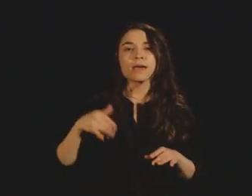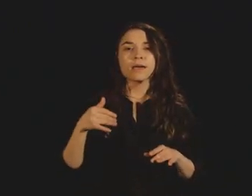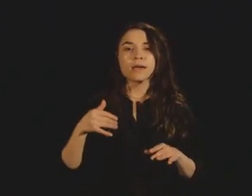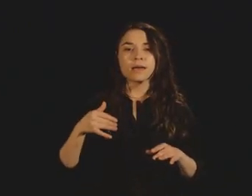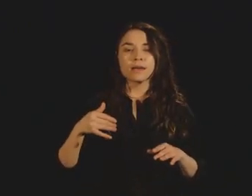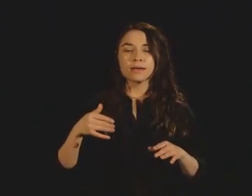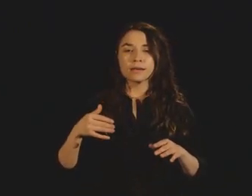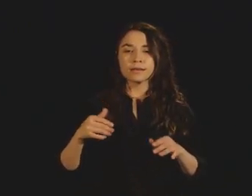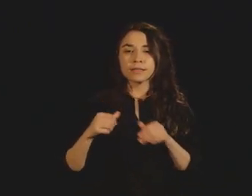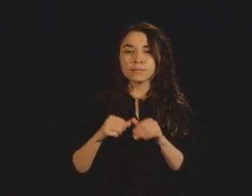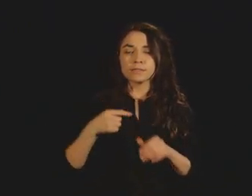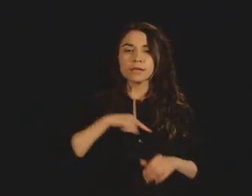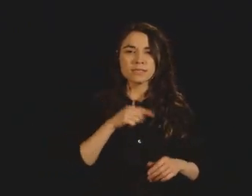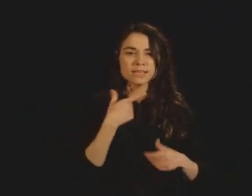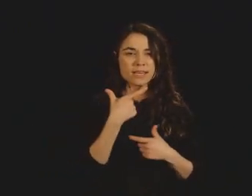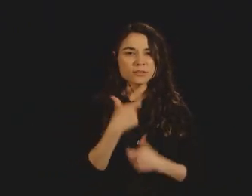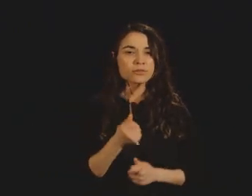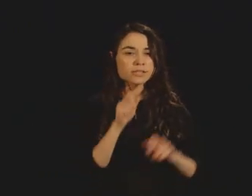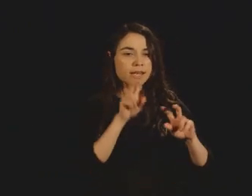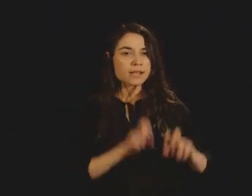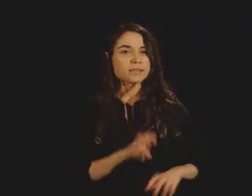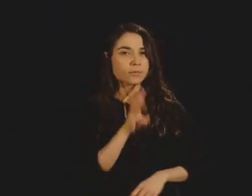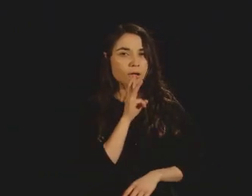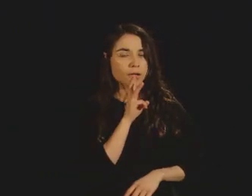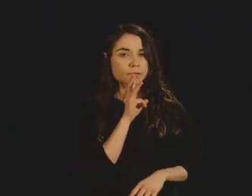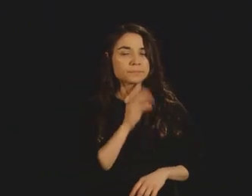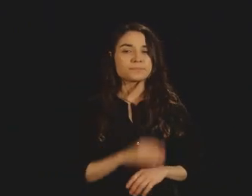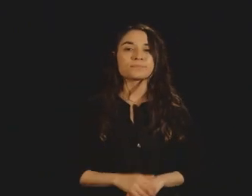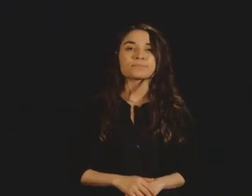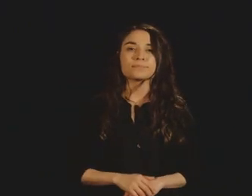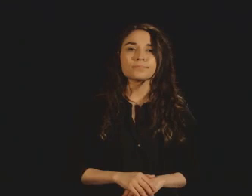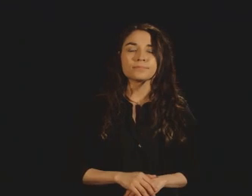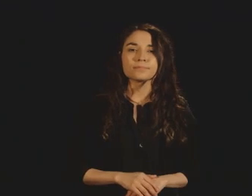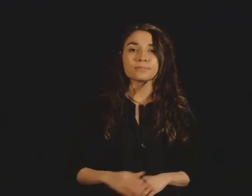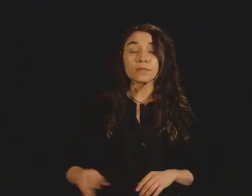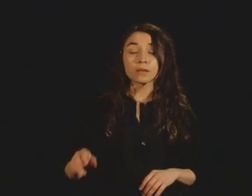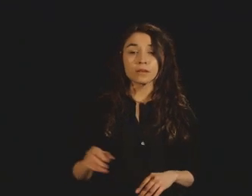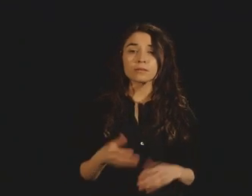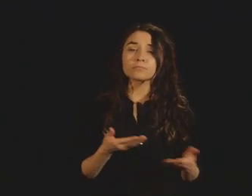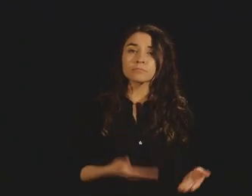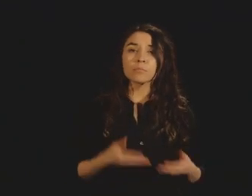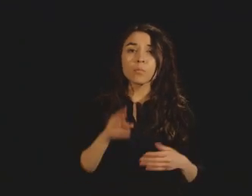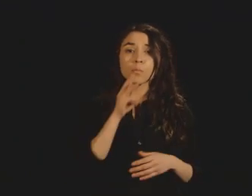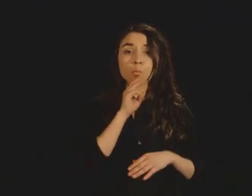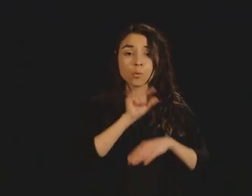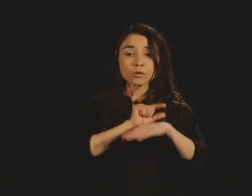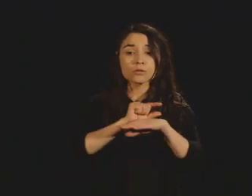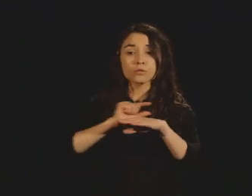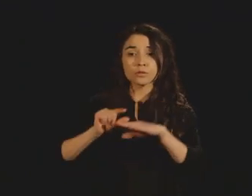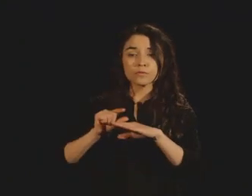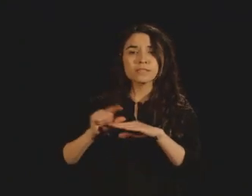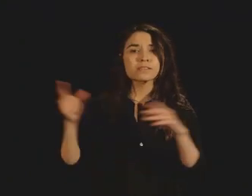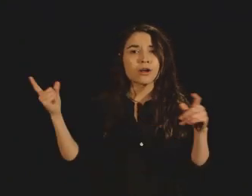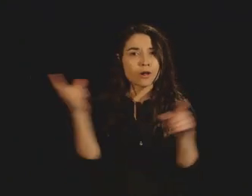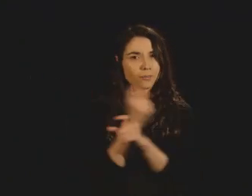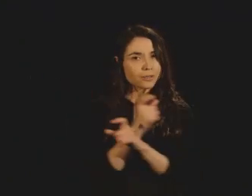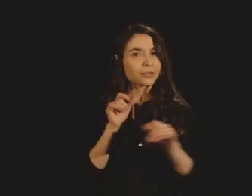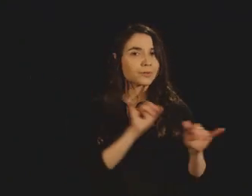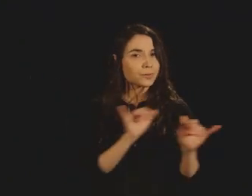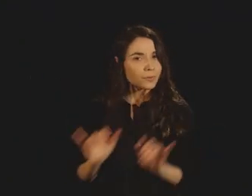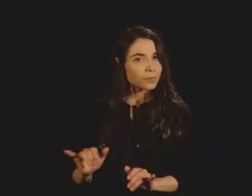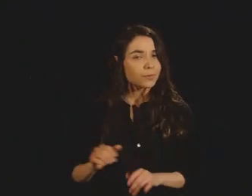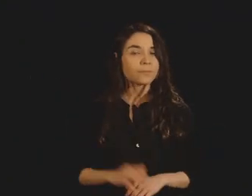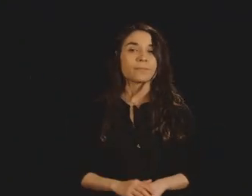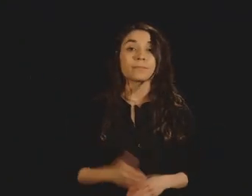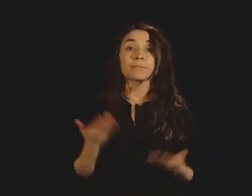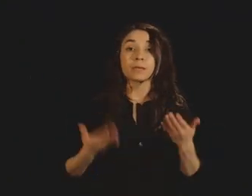understand, if not more so, is the surface of water. So have any of you seen a bug or a